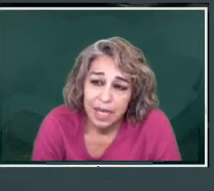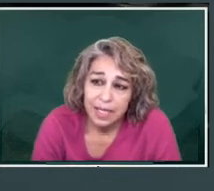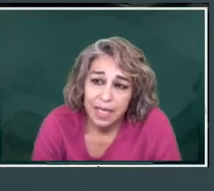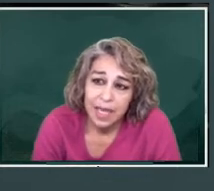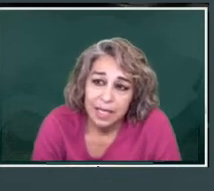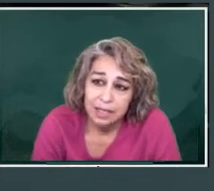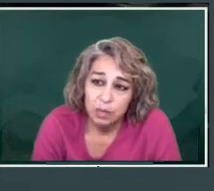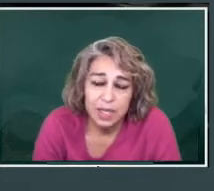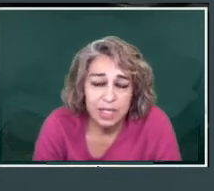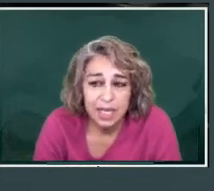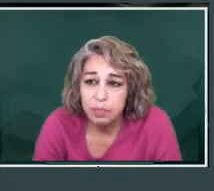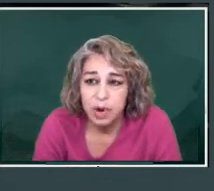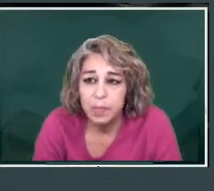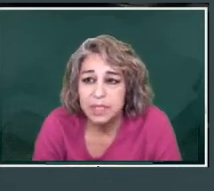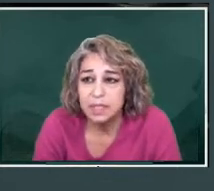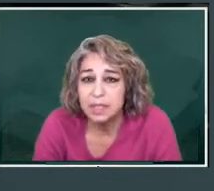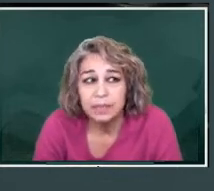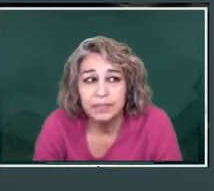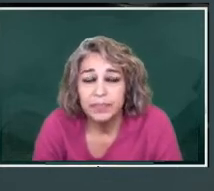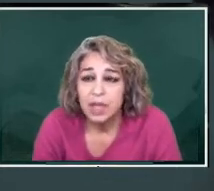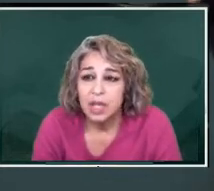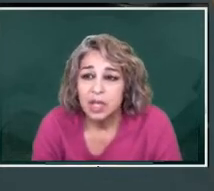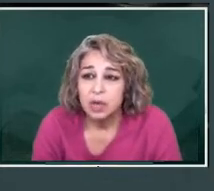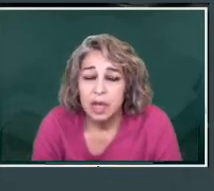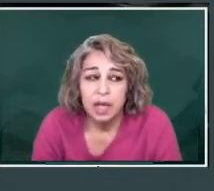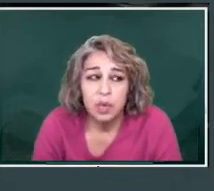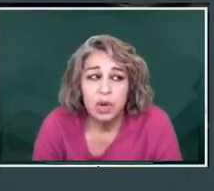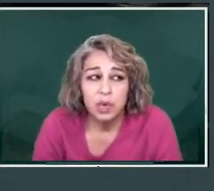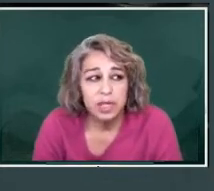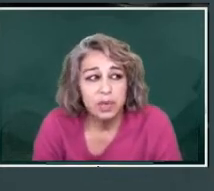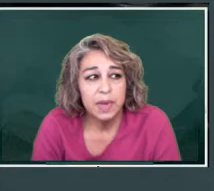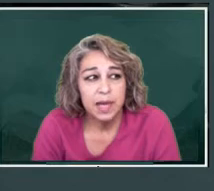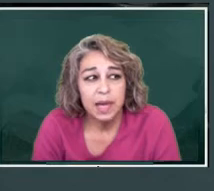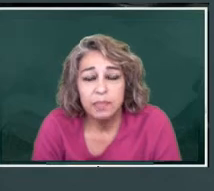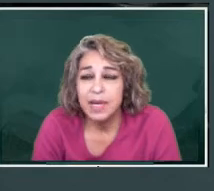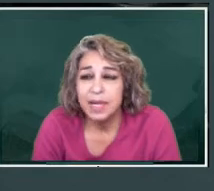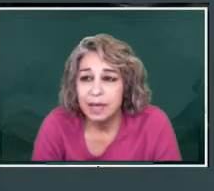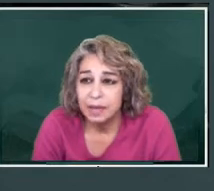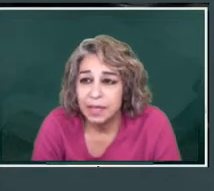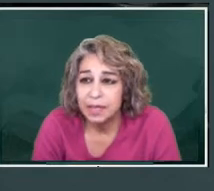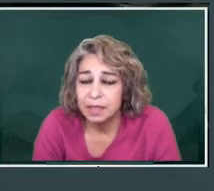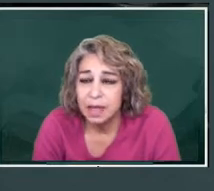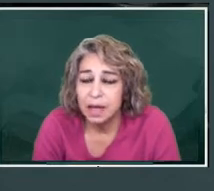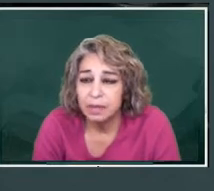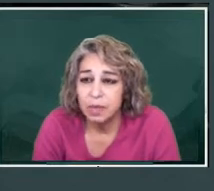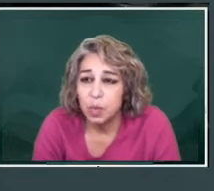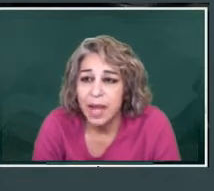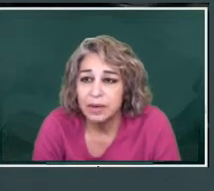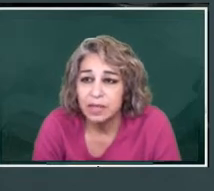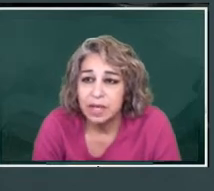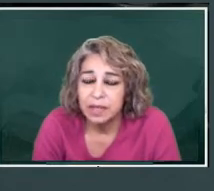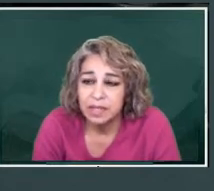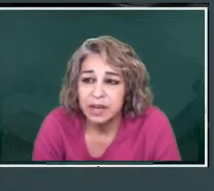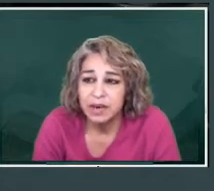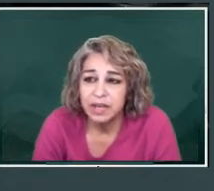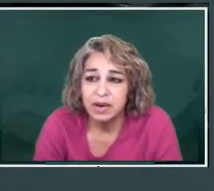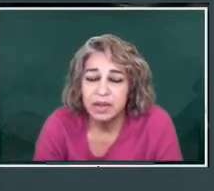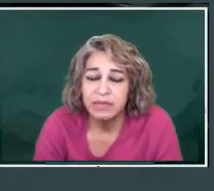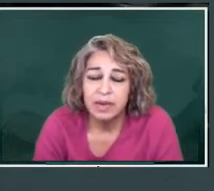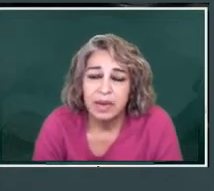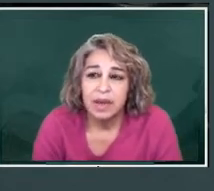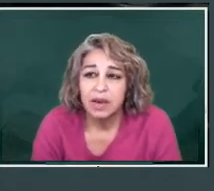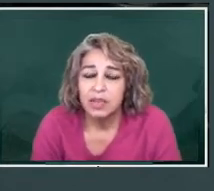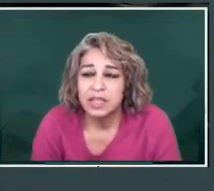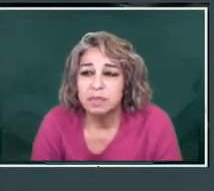Zacatecas with the same purpose. And we're going to be accompanying this, um, route. The secretary